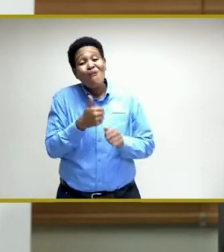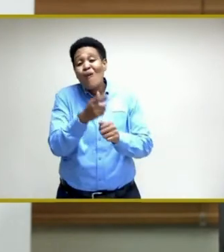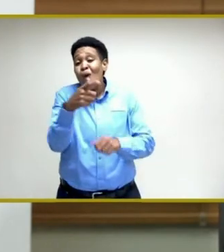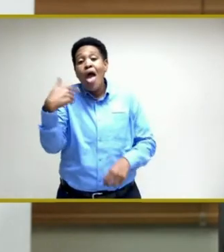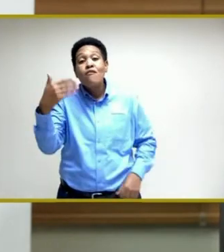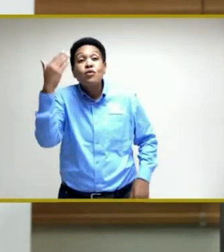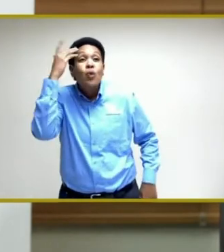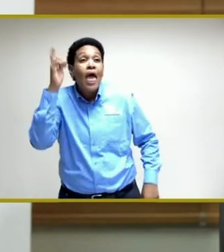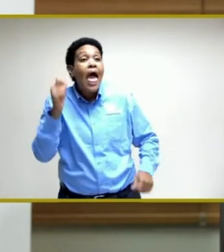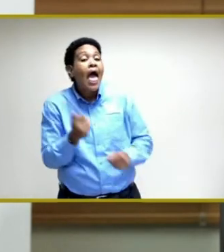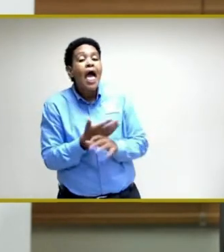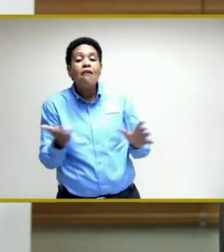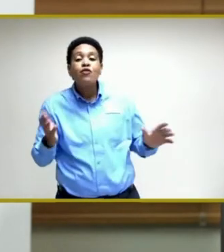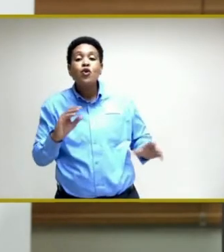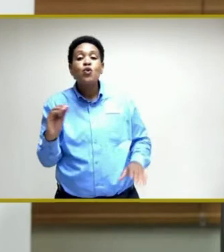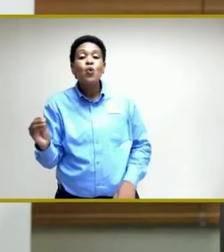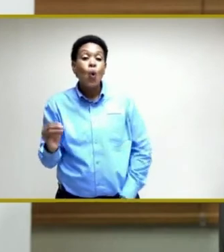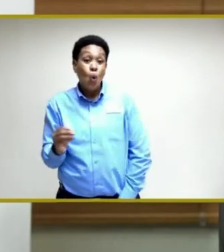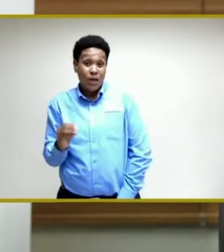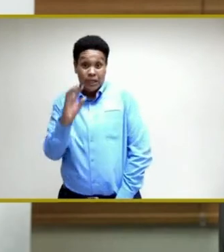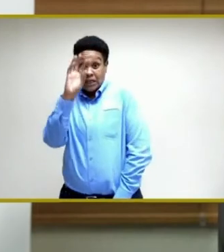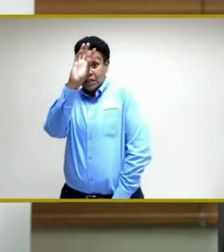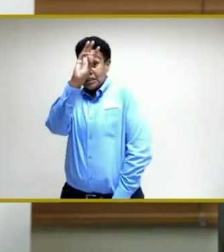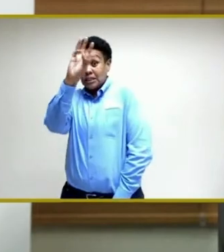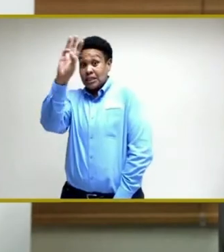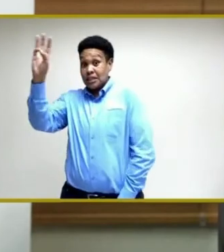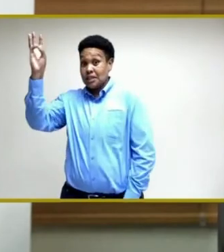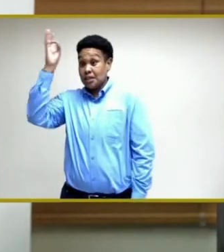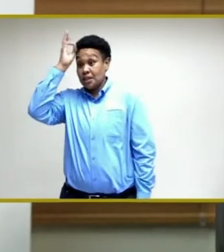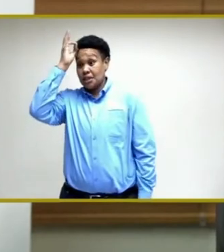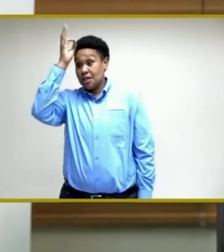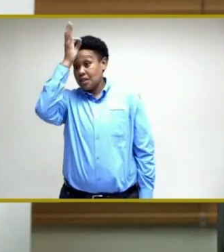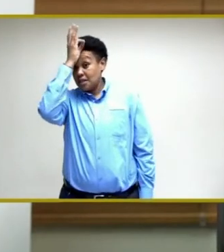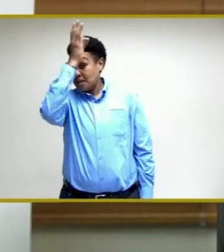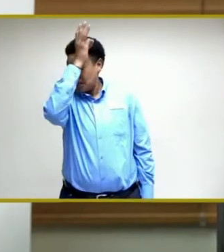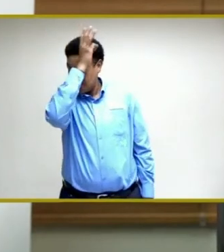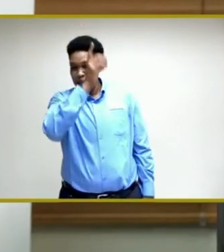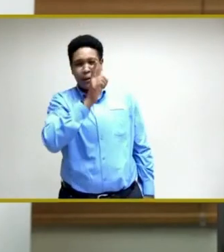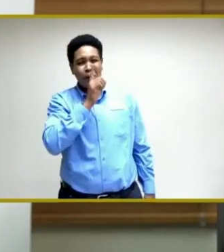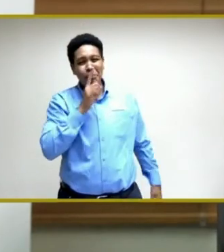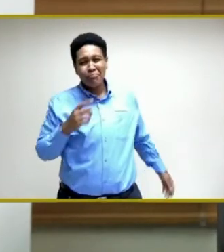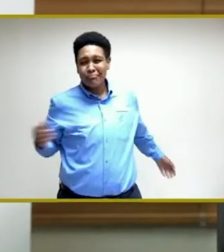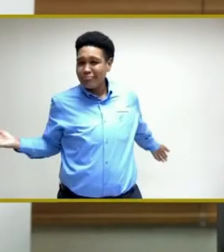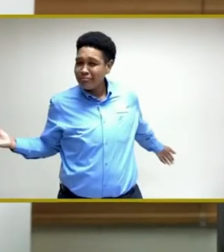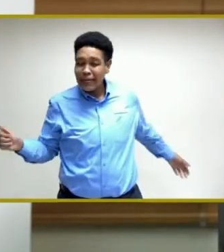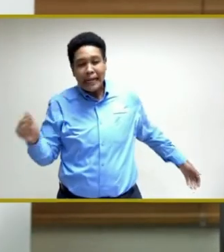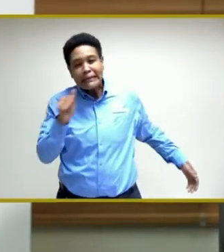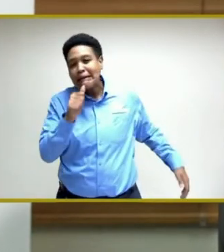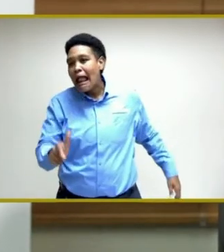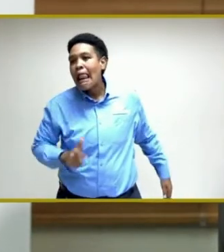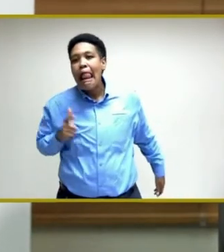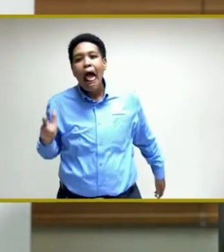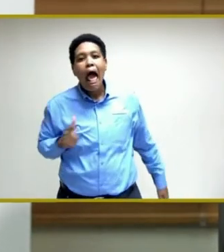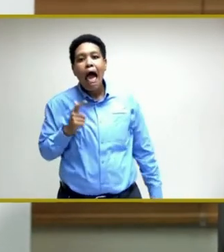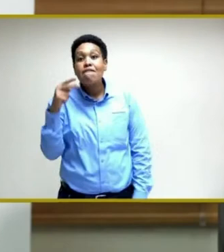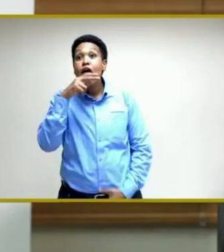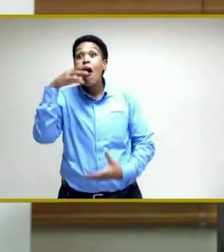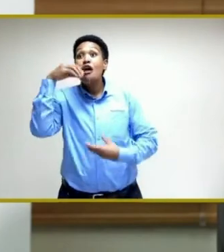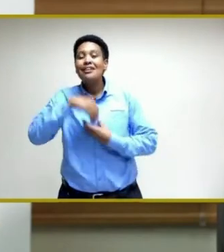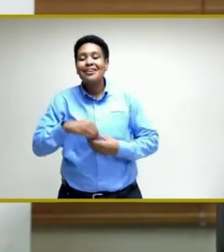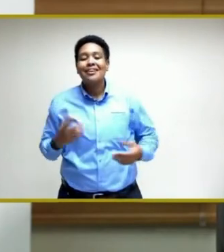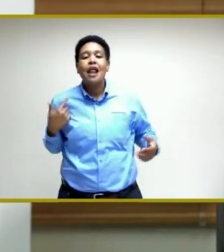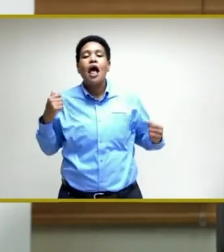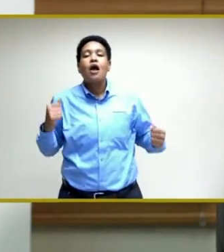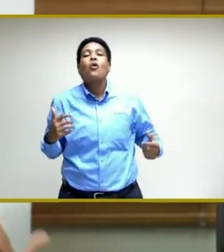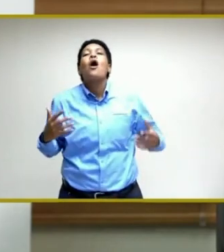There is no mark of the beast in the vaccine. It's not the live virus that is being put inside of you. And I could